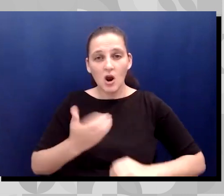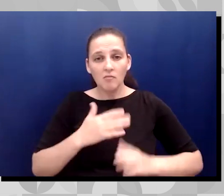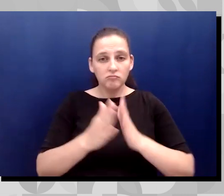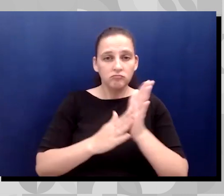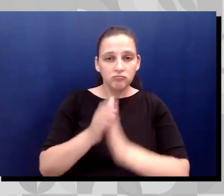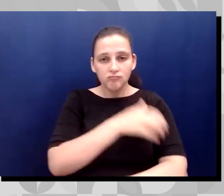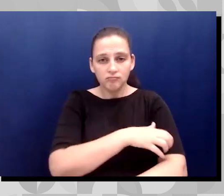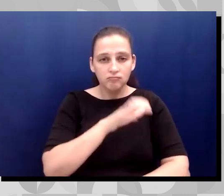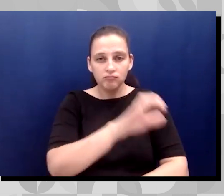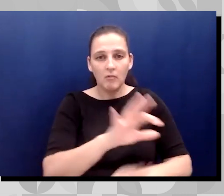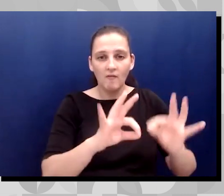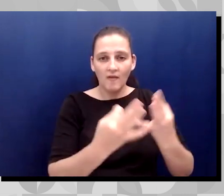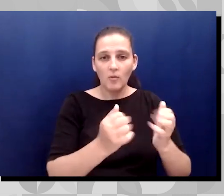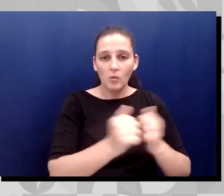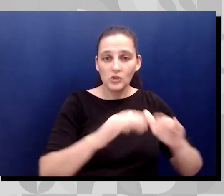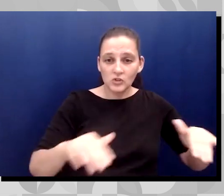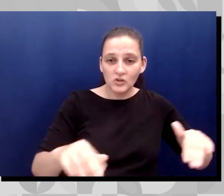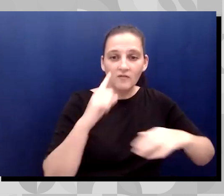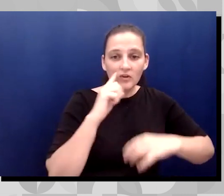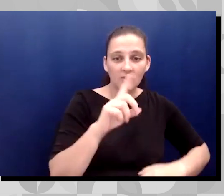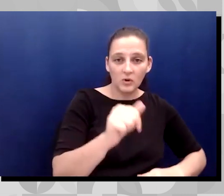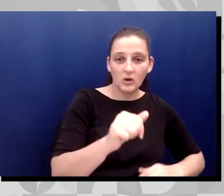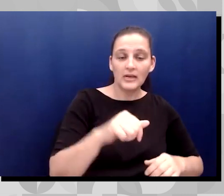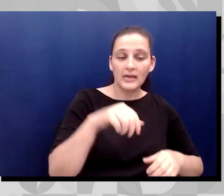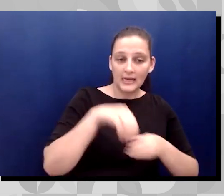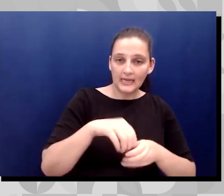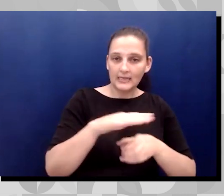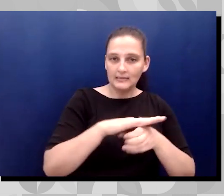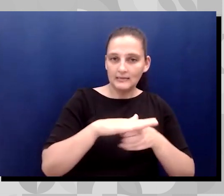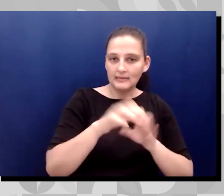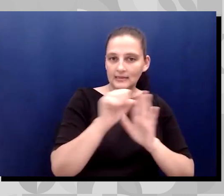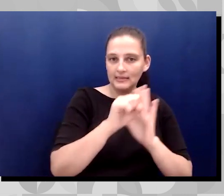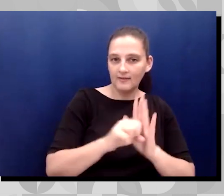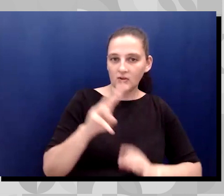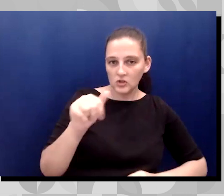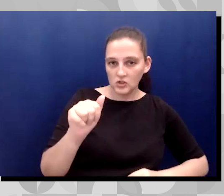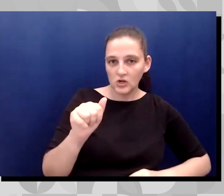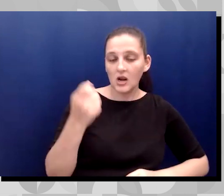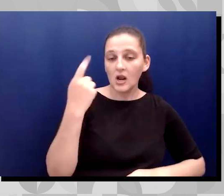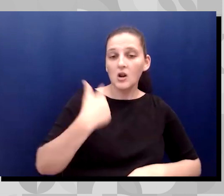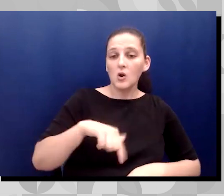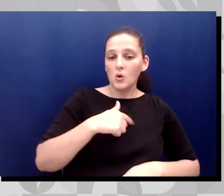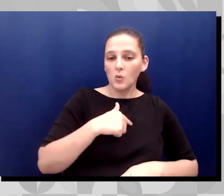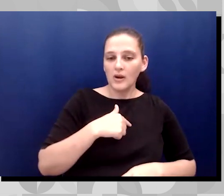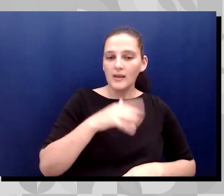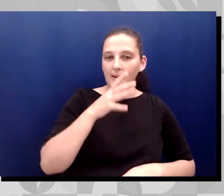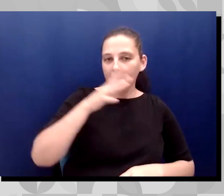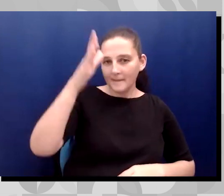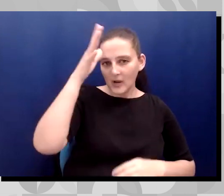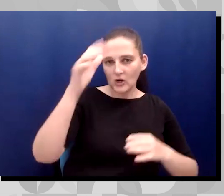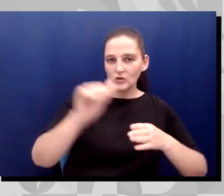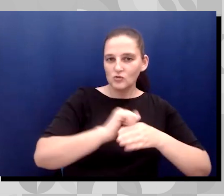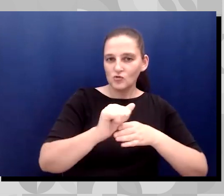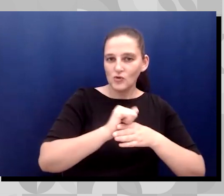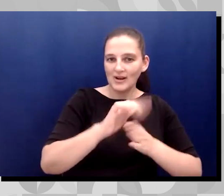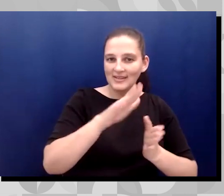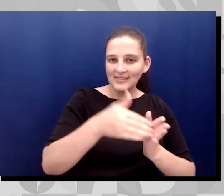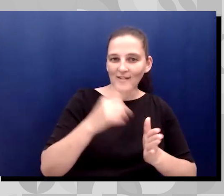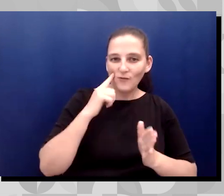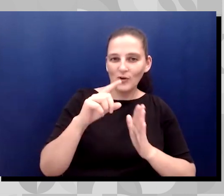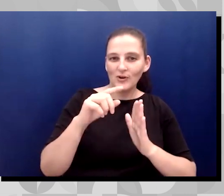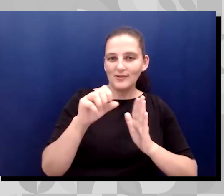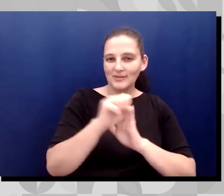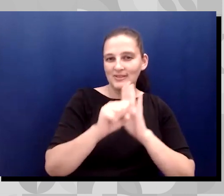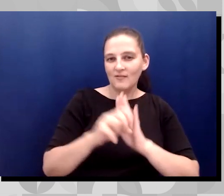in the state of Virginia. And we serve as the parent training center of the state of Virginia. So our